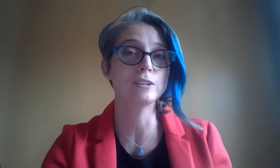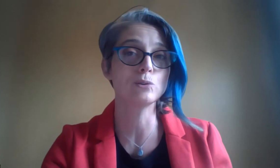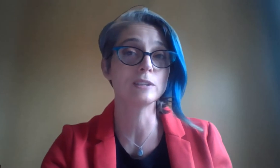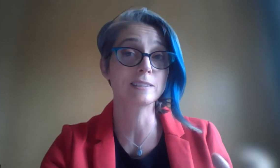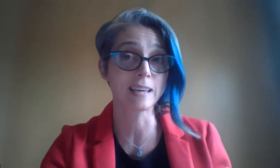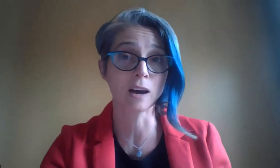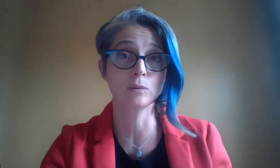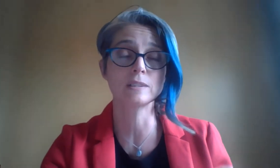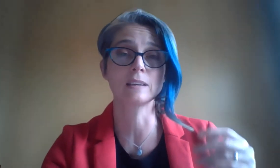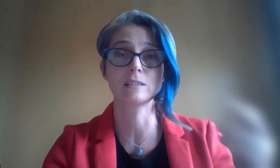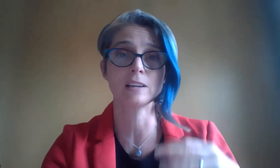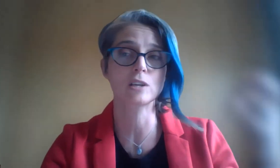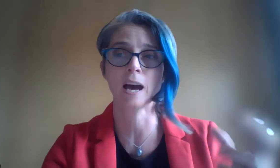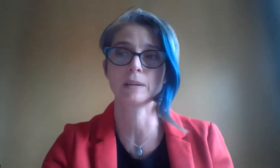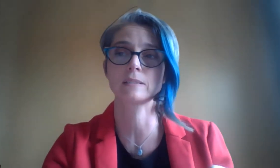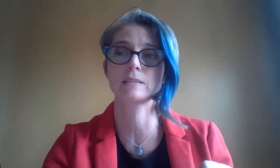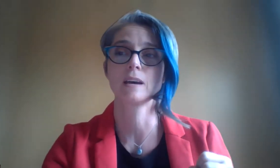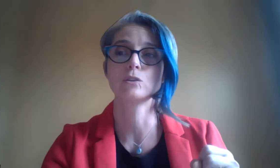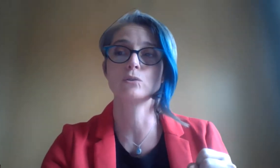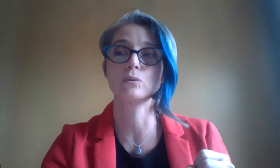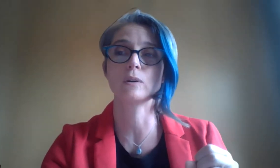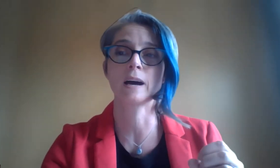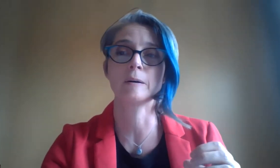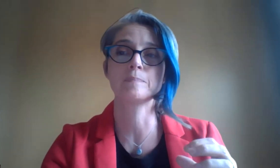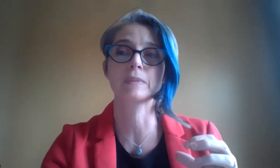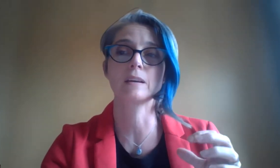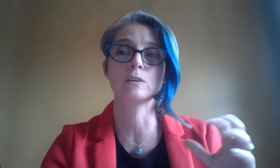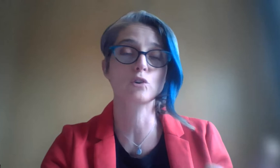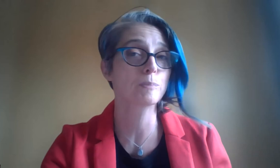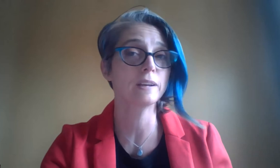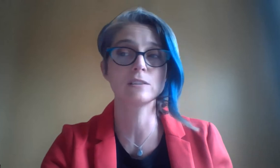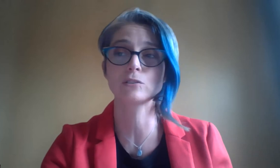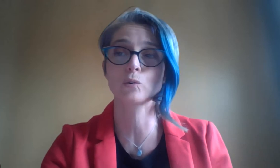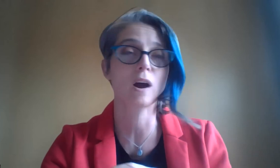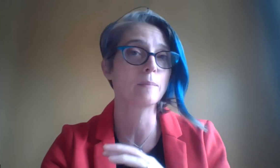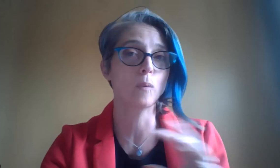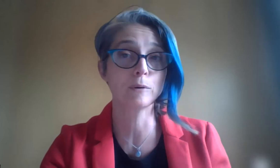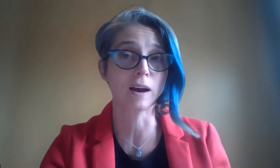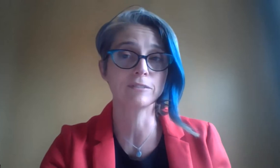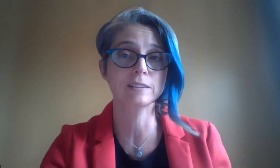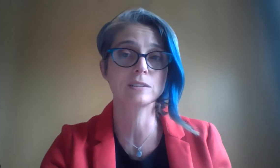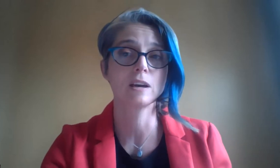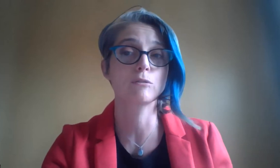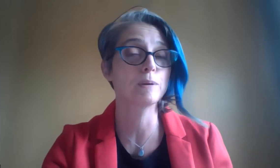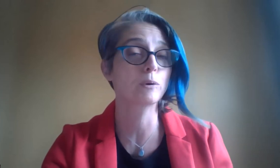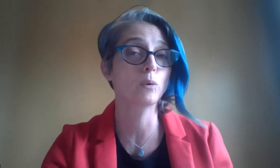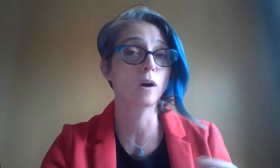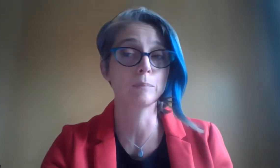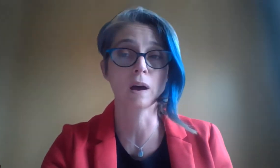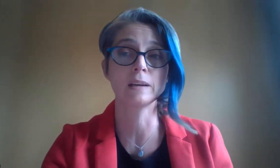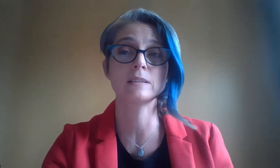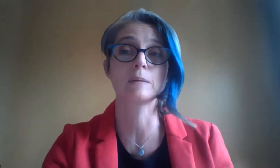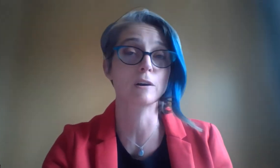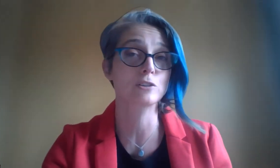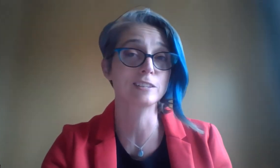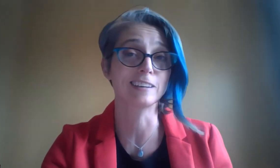tool that's using sound and touch haptics to interpret and describe web graphics for people who are